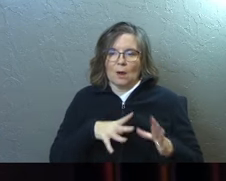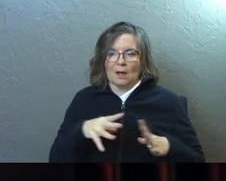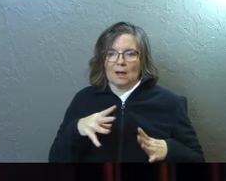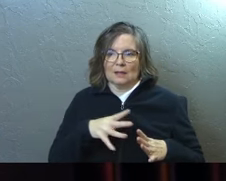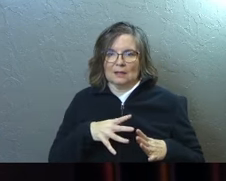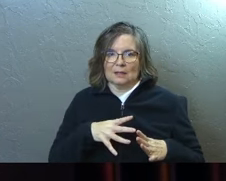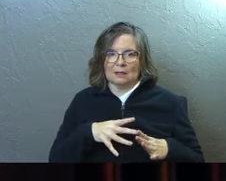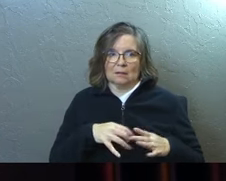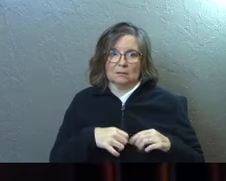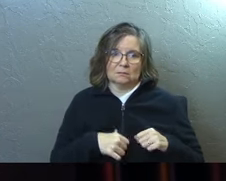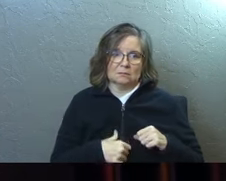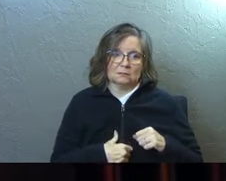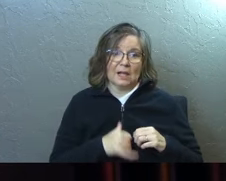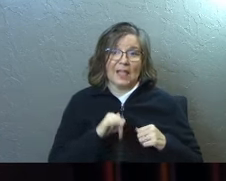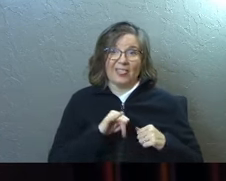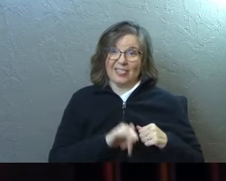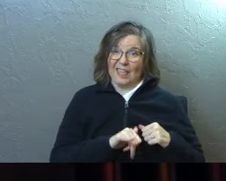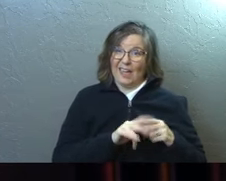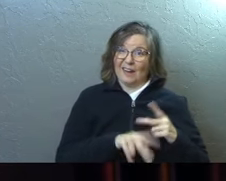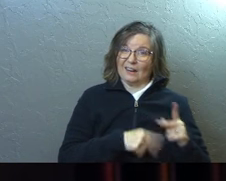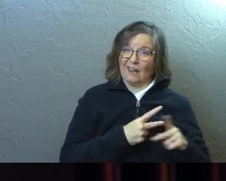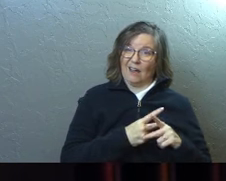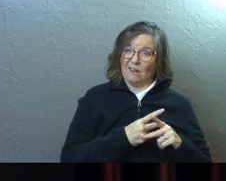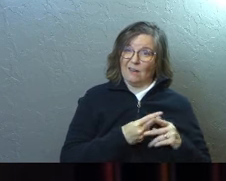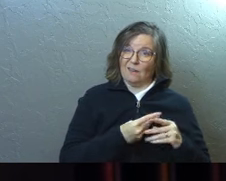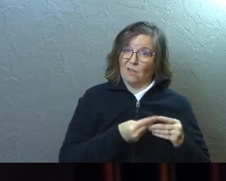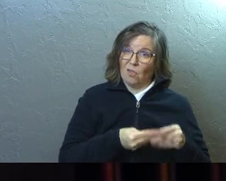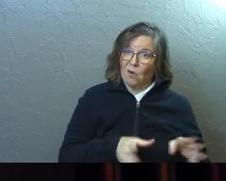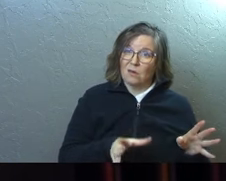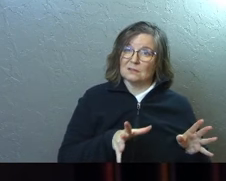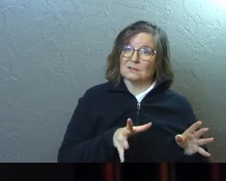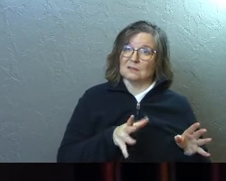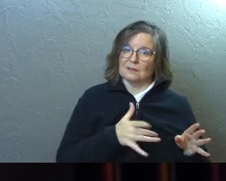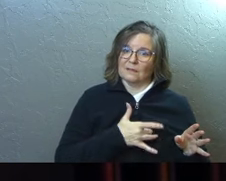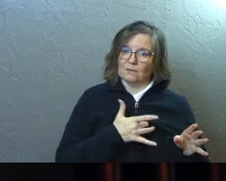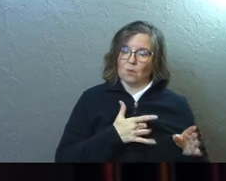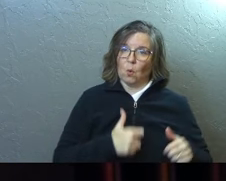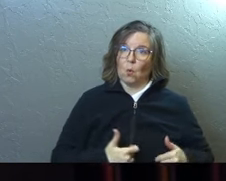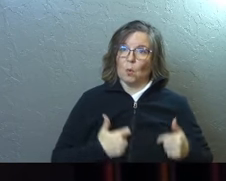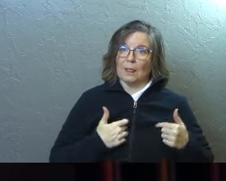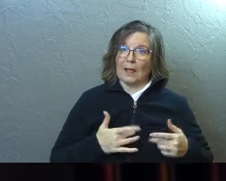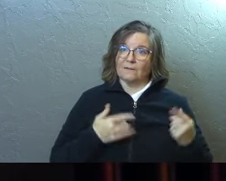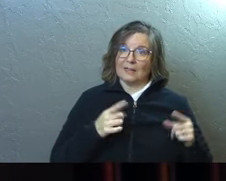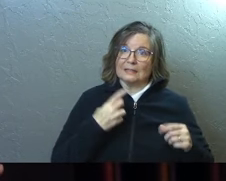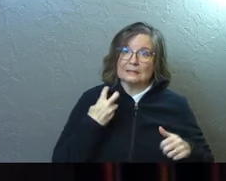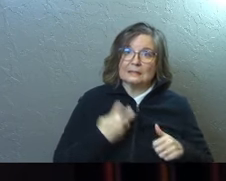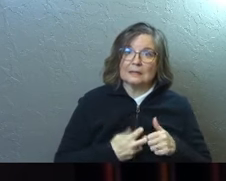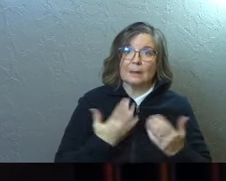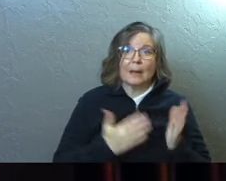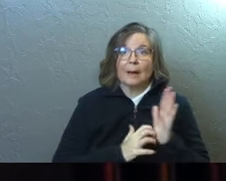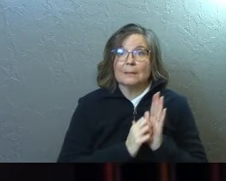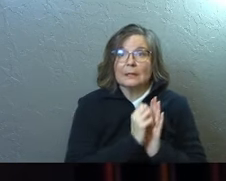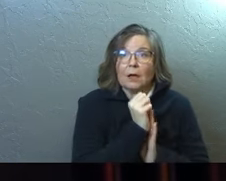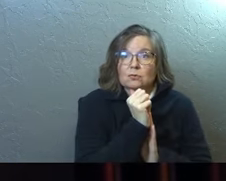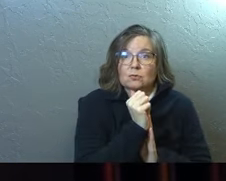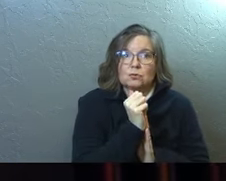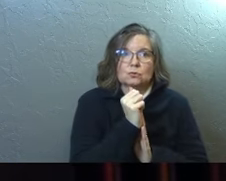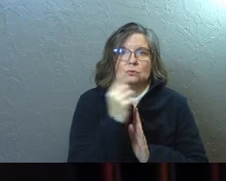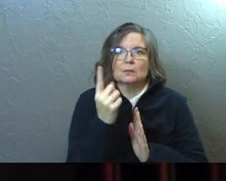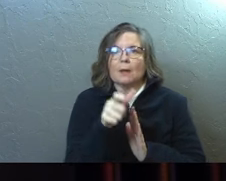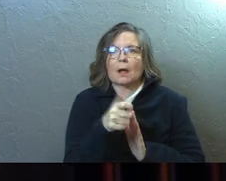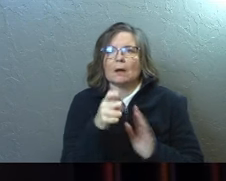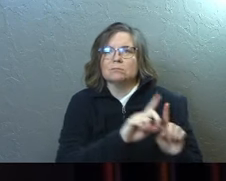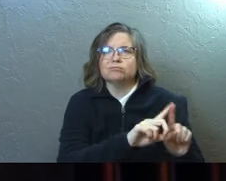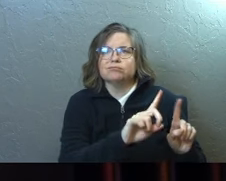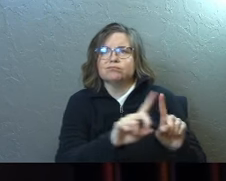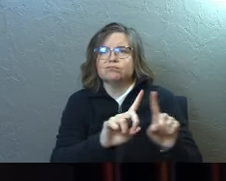holidays and that's the loss you're feeling, or you've gone through a life event that's very difficult. could be a cancer, could be something else.